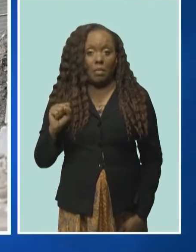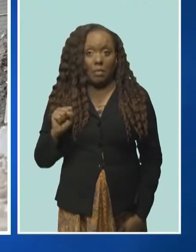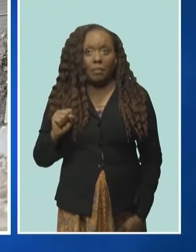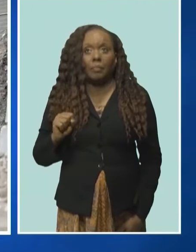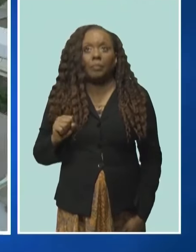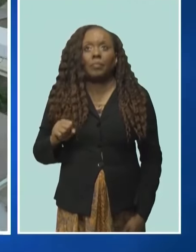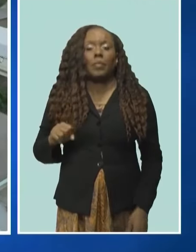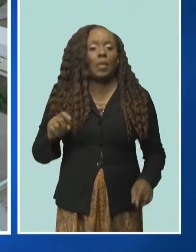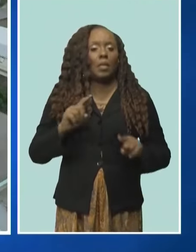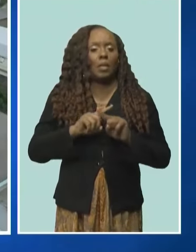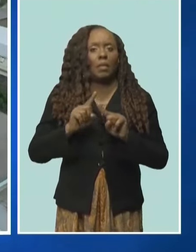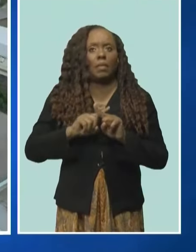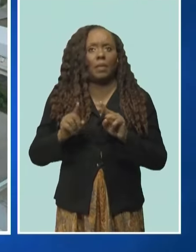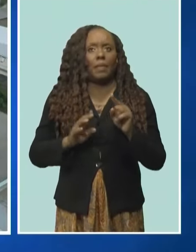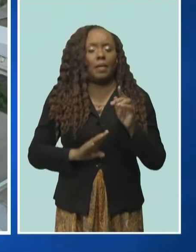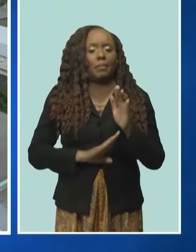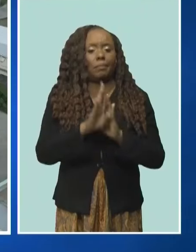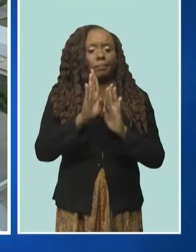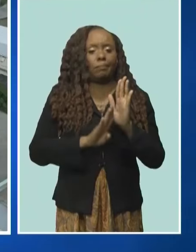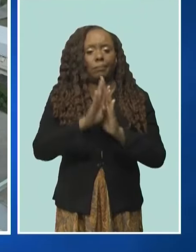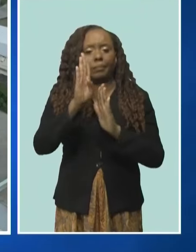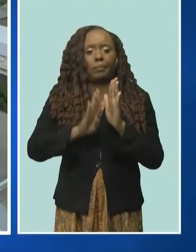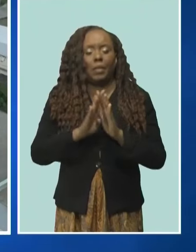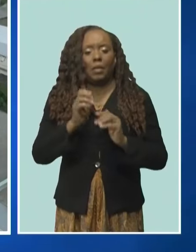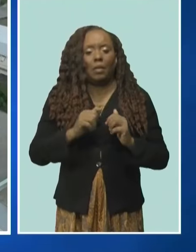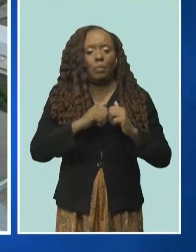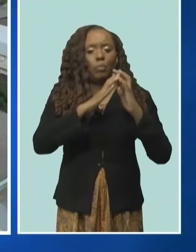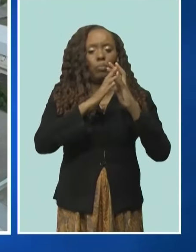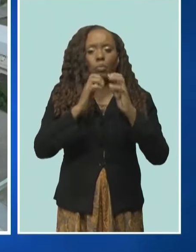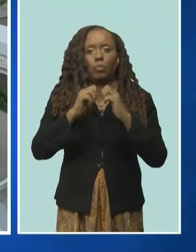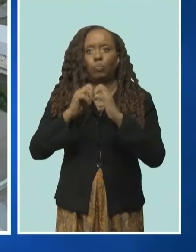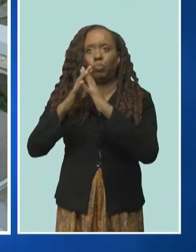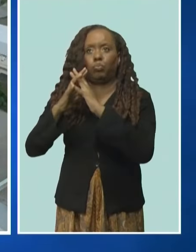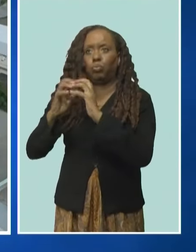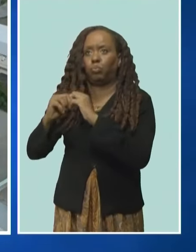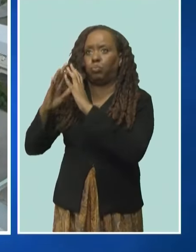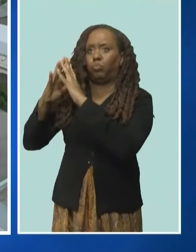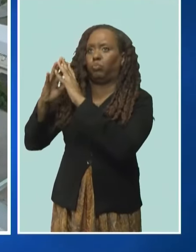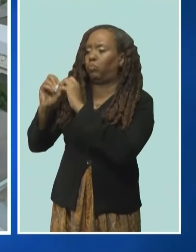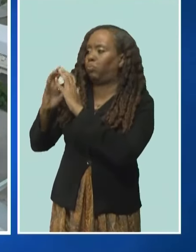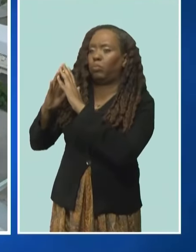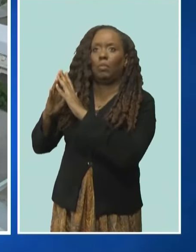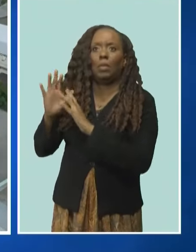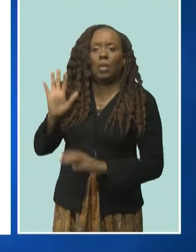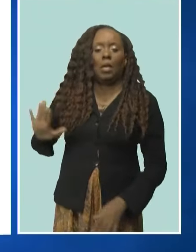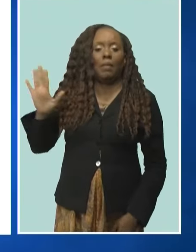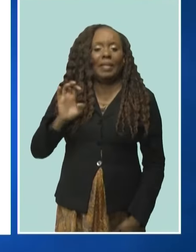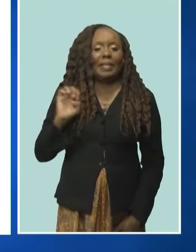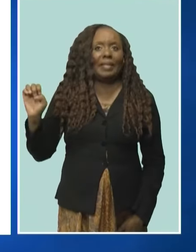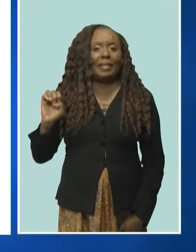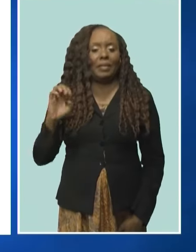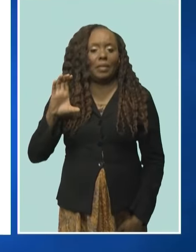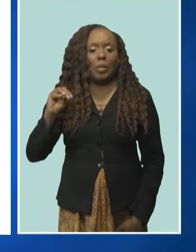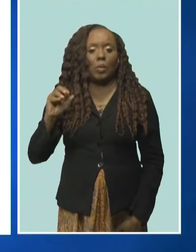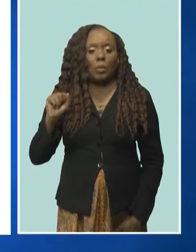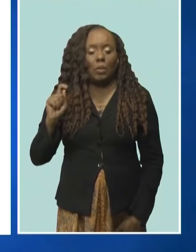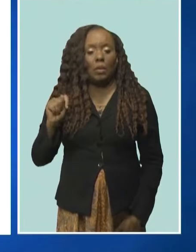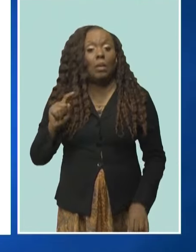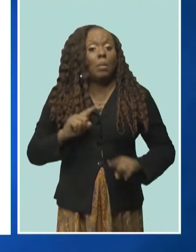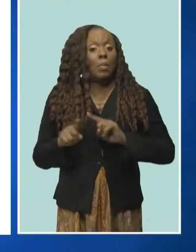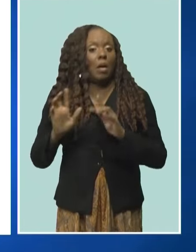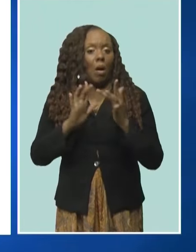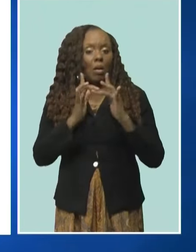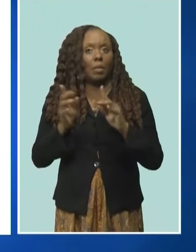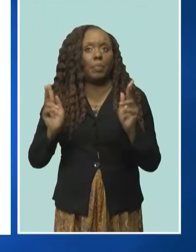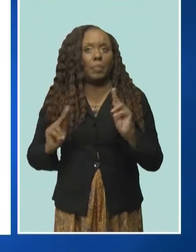along the scenic, rugged East Coast. This one has, however, resulted in an online petition with almost